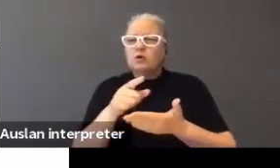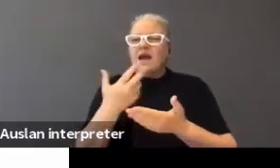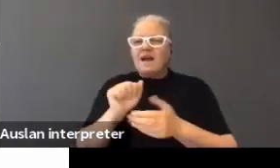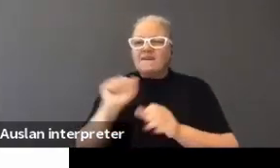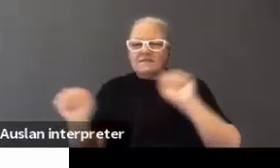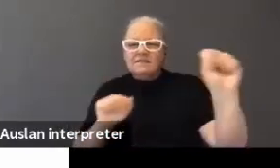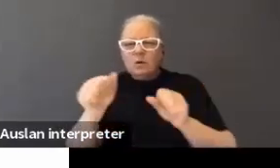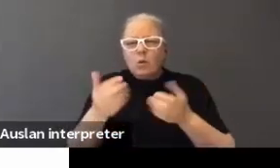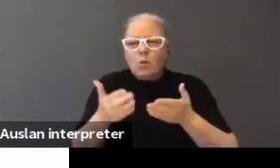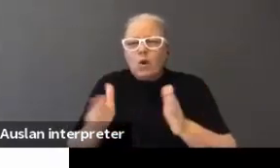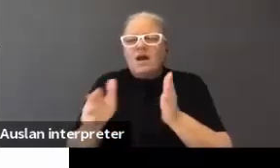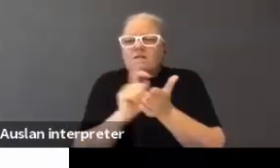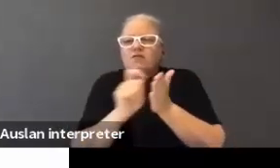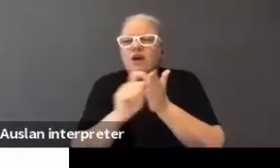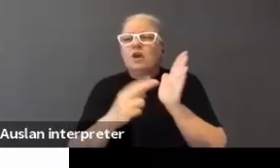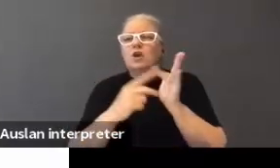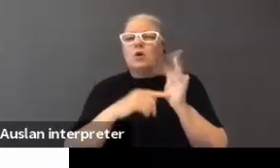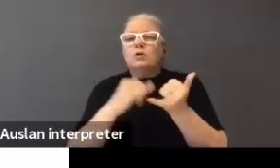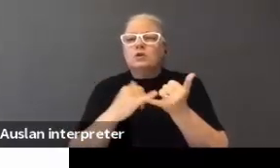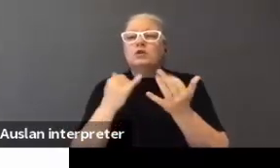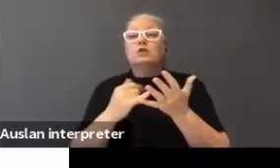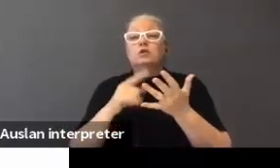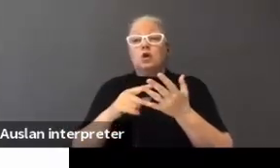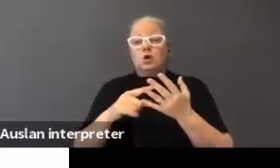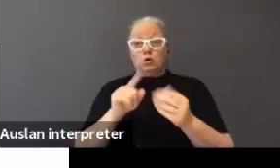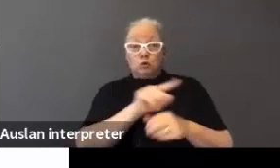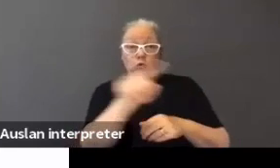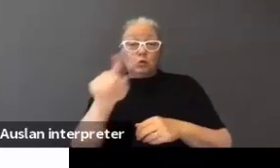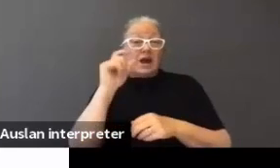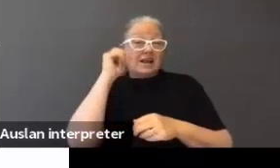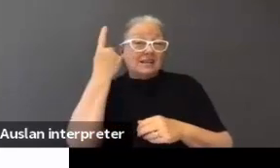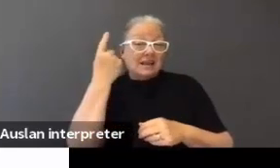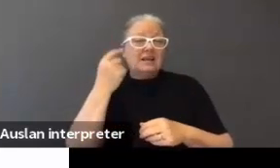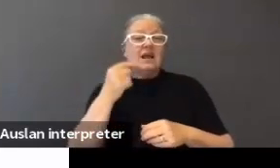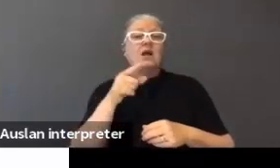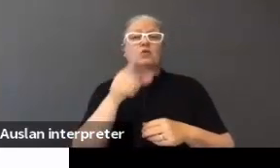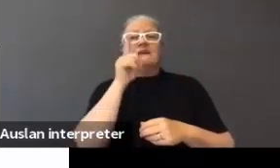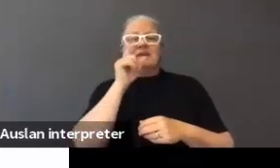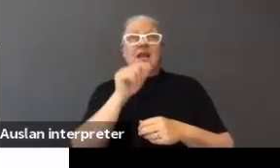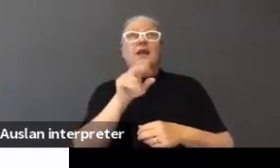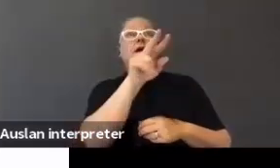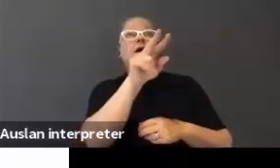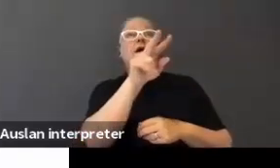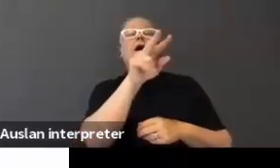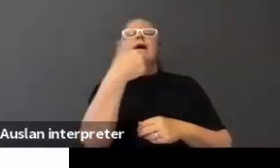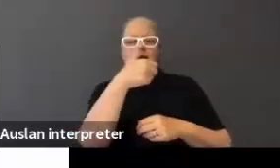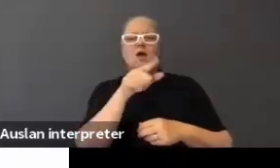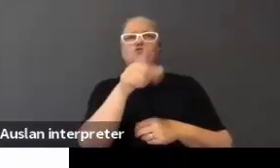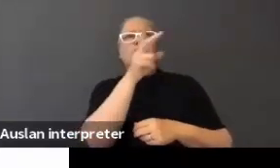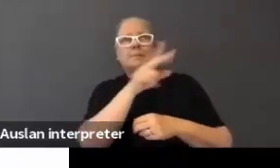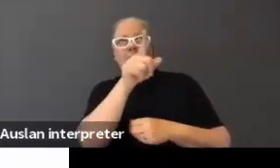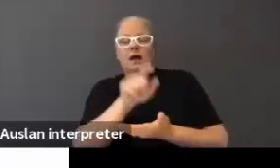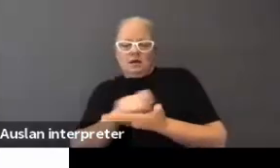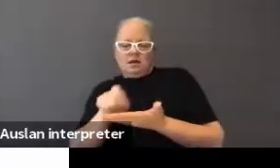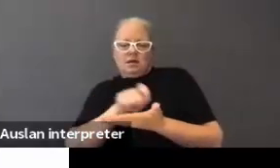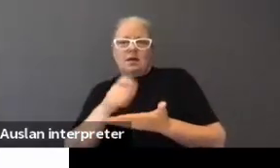or form so you understand what is happening, repeating what you know, then you're